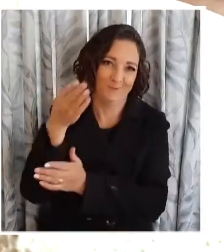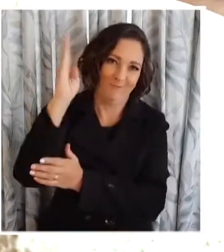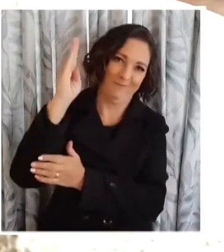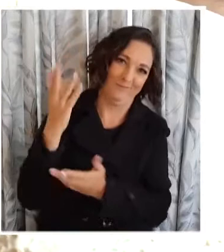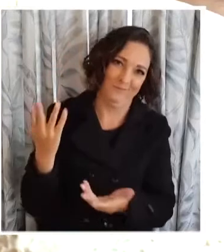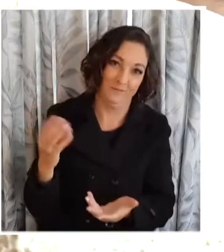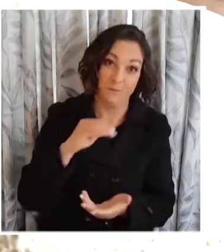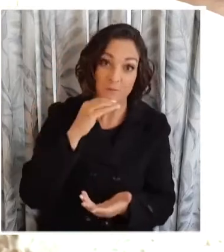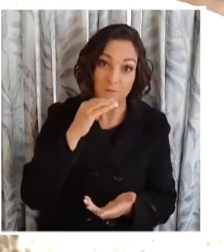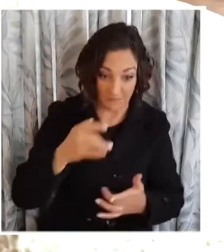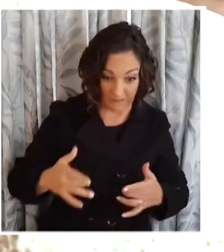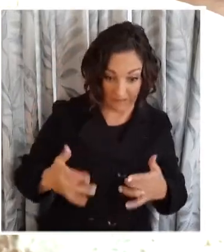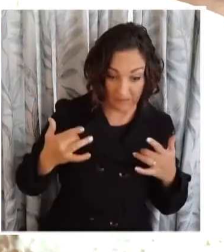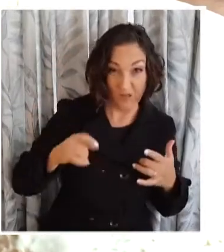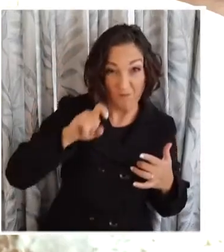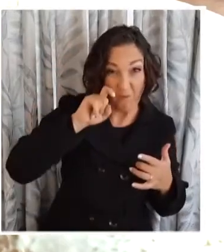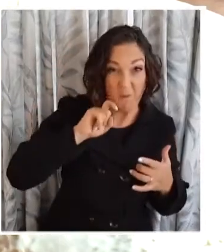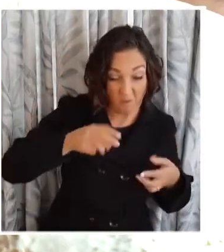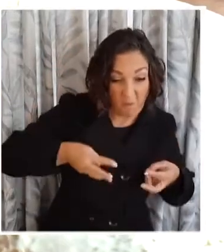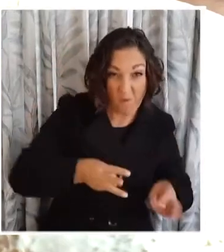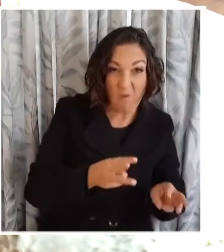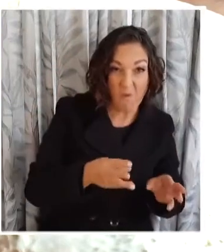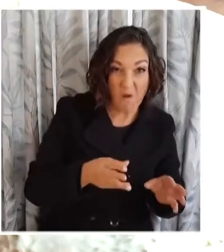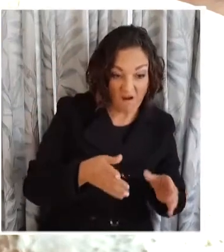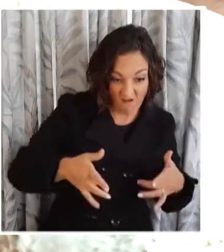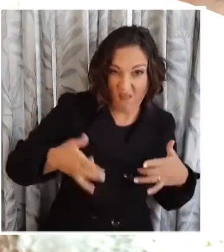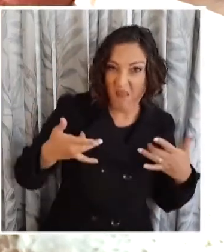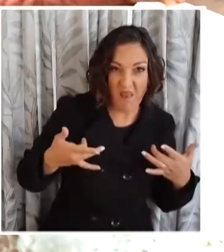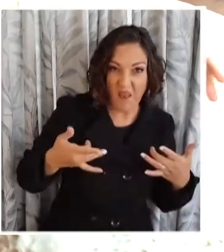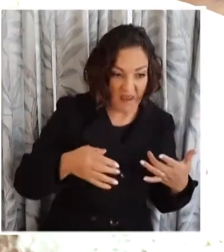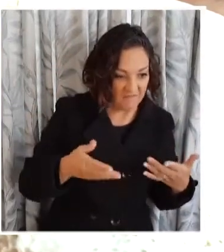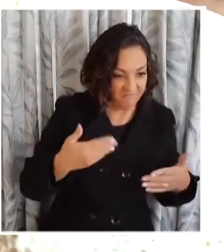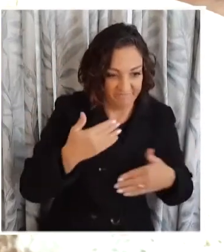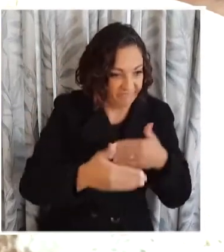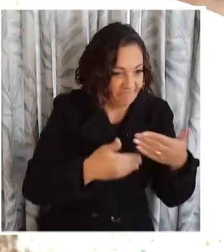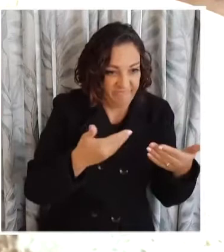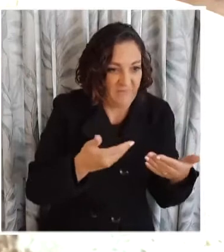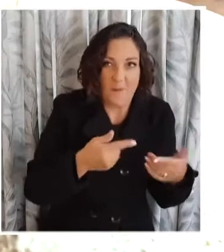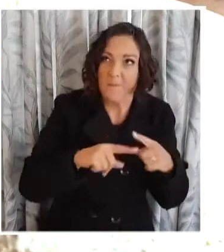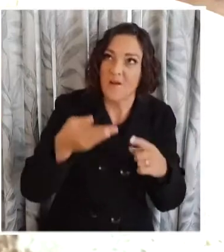Repentance means to stop living a life that is unpleasing to God.